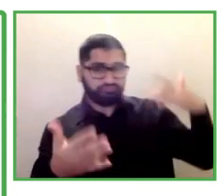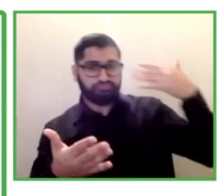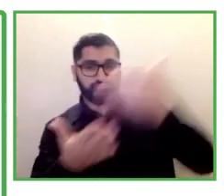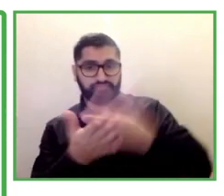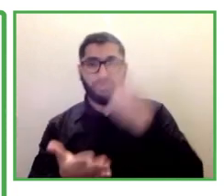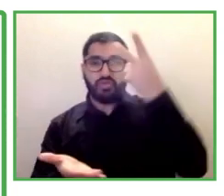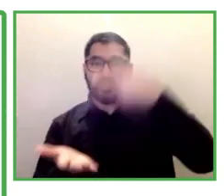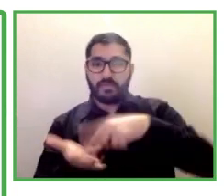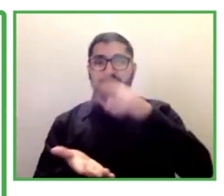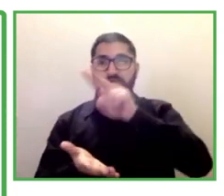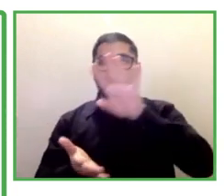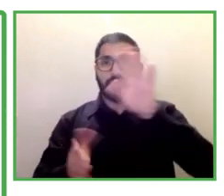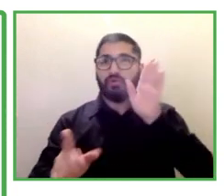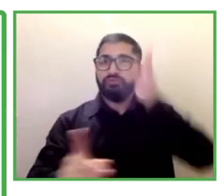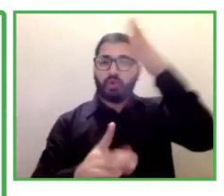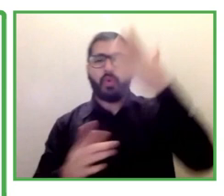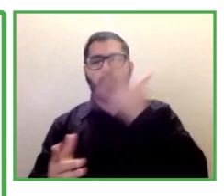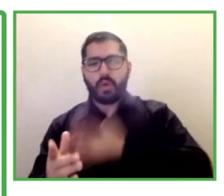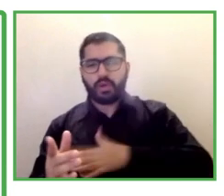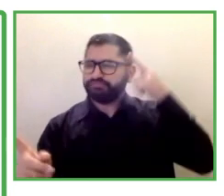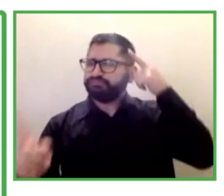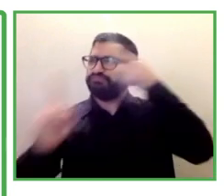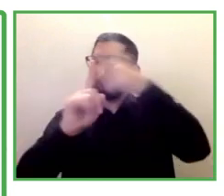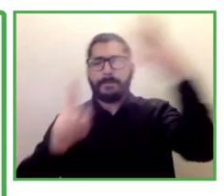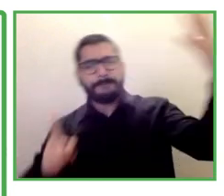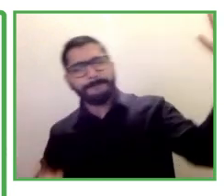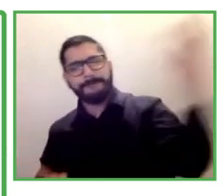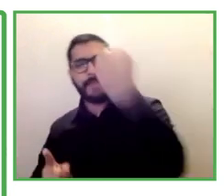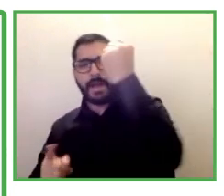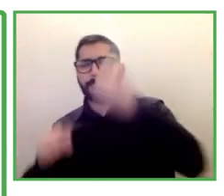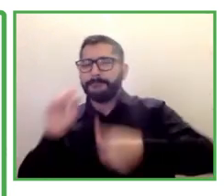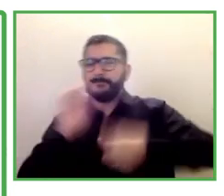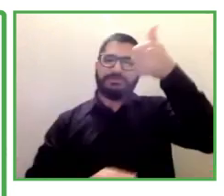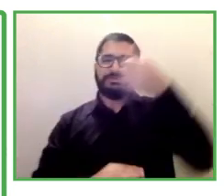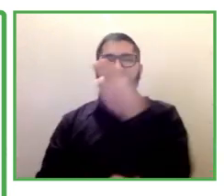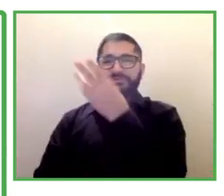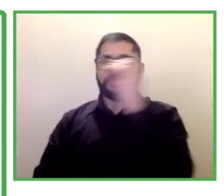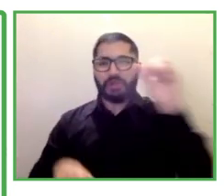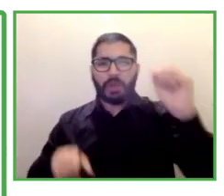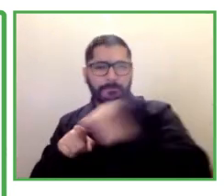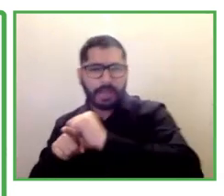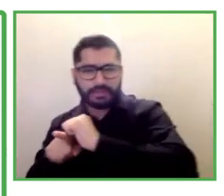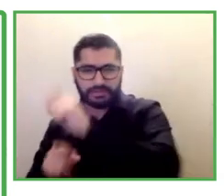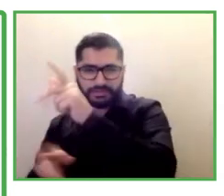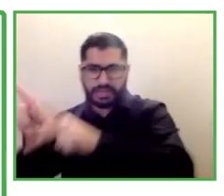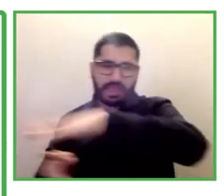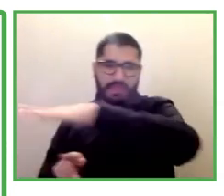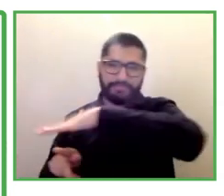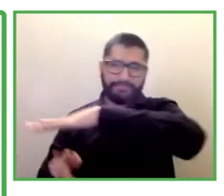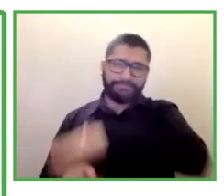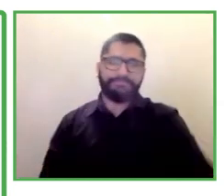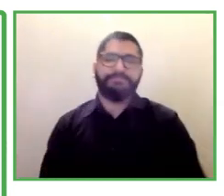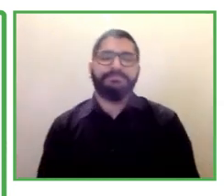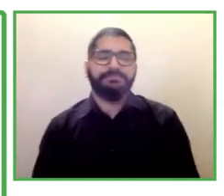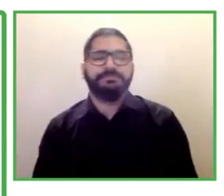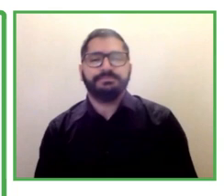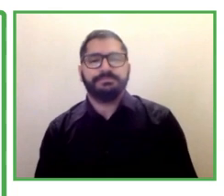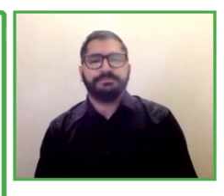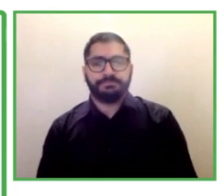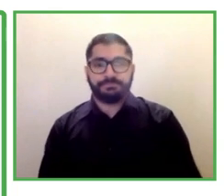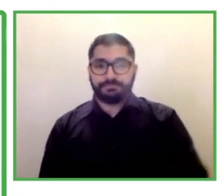to to hit 300 internships by next year and see this increasing at an eight percent increase each year after that